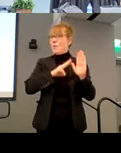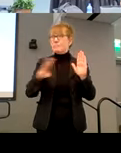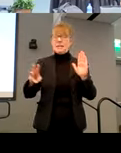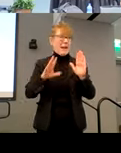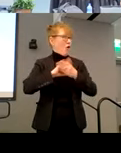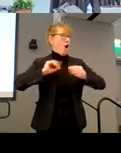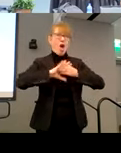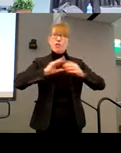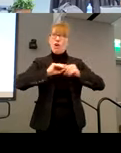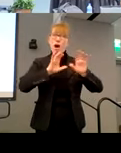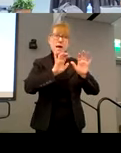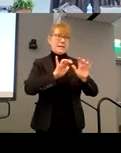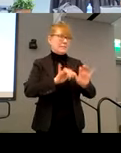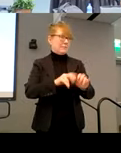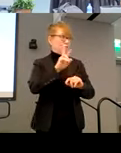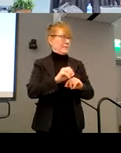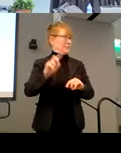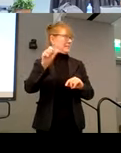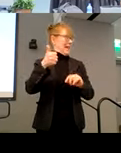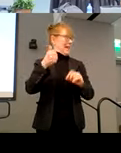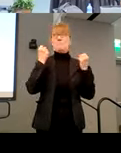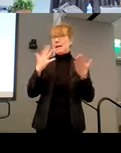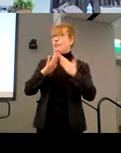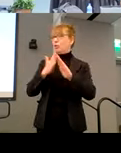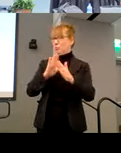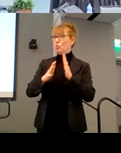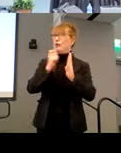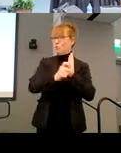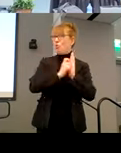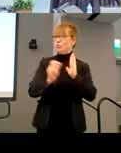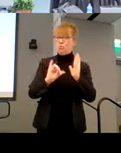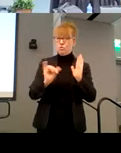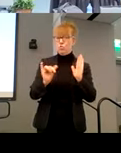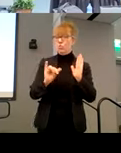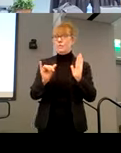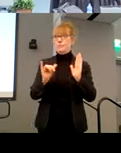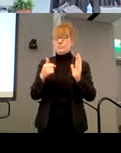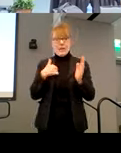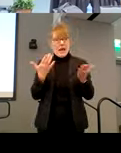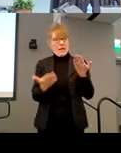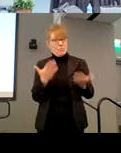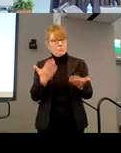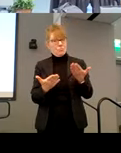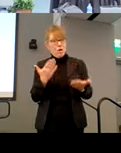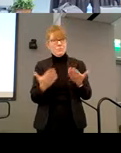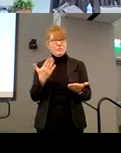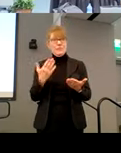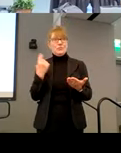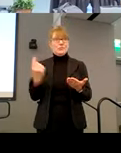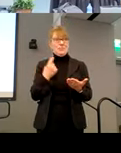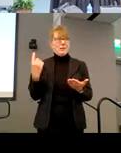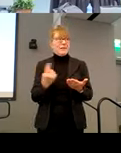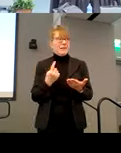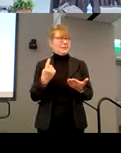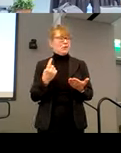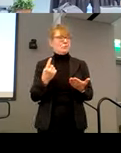wrote for 2010 and many of us in the community wrote. So I've come to believe there's something a little broken about the regulatory